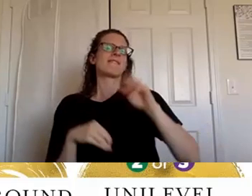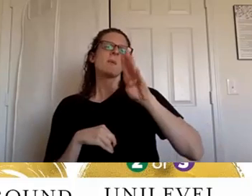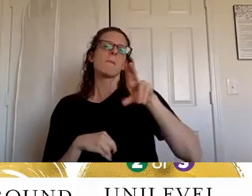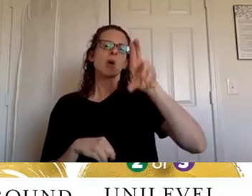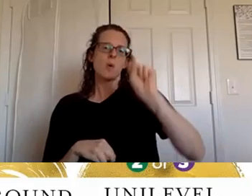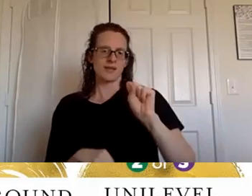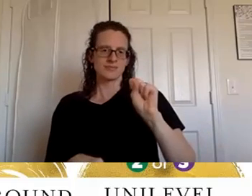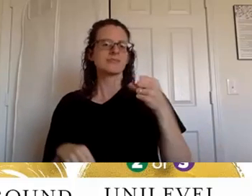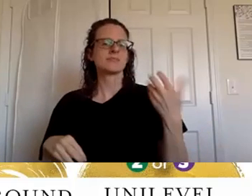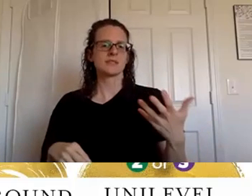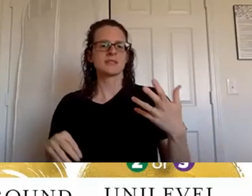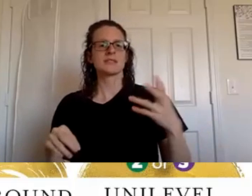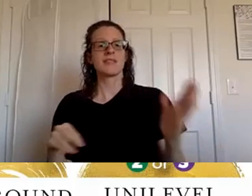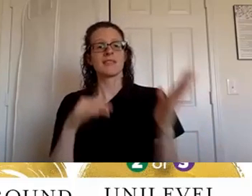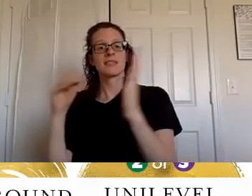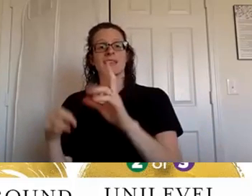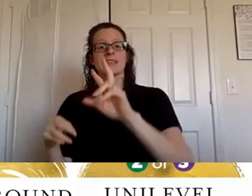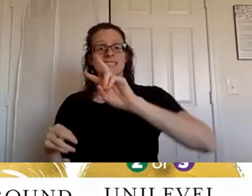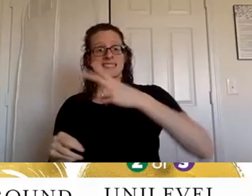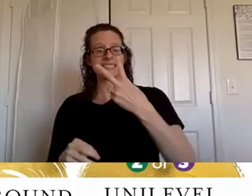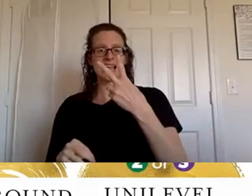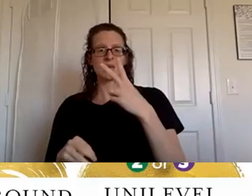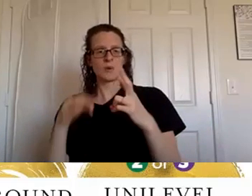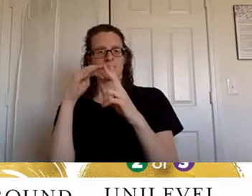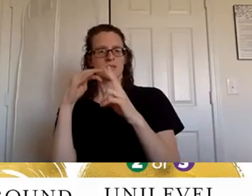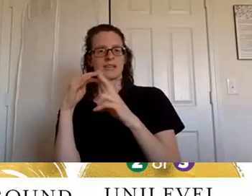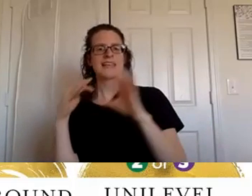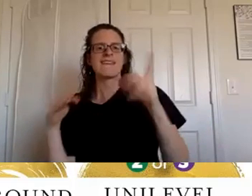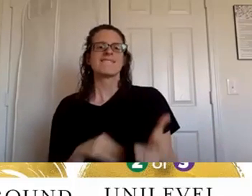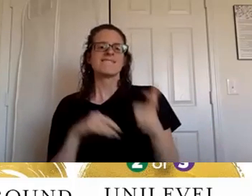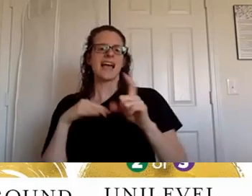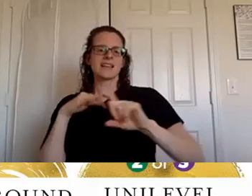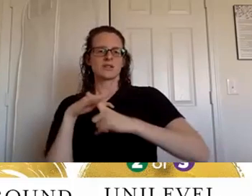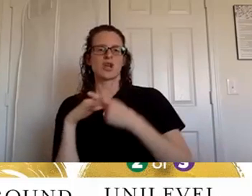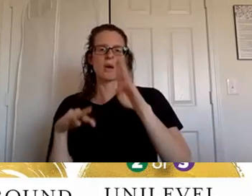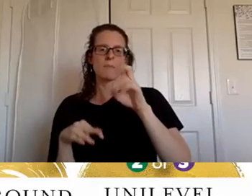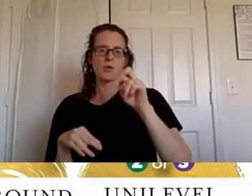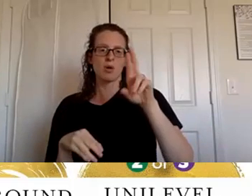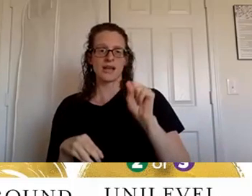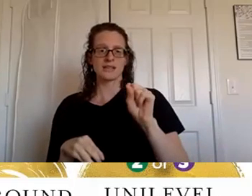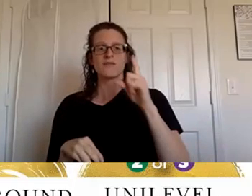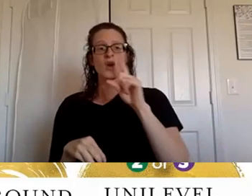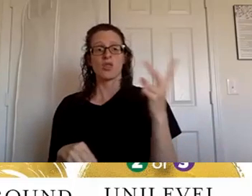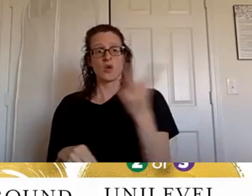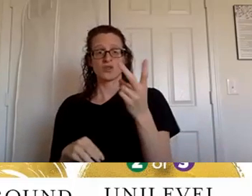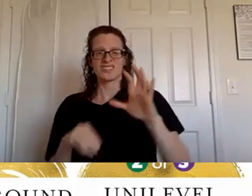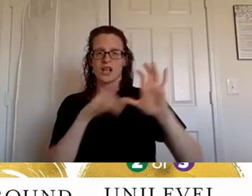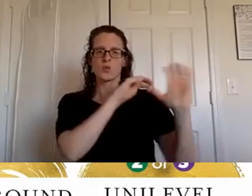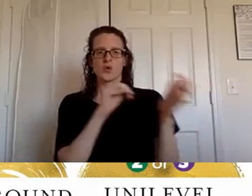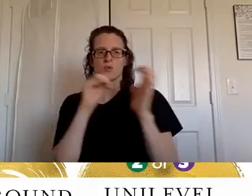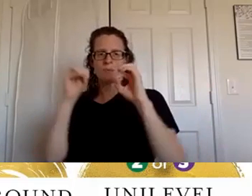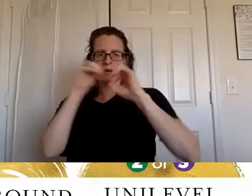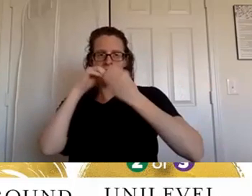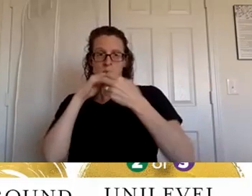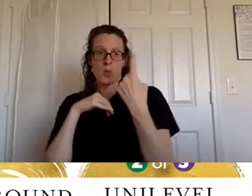and the second one is the fast start bonus now for those two you see they're grouped together with a number